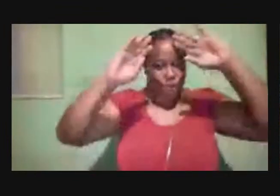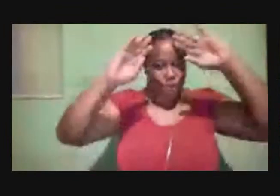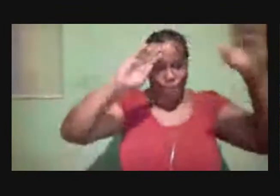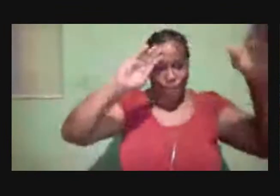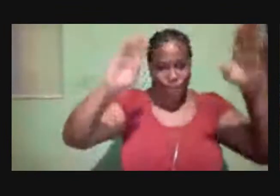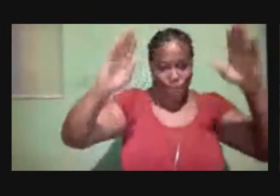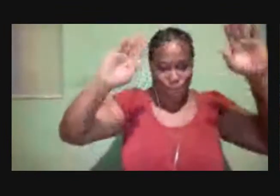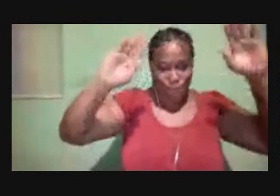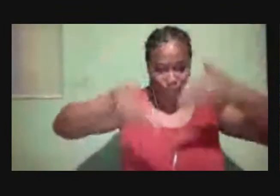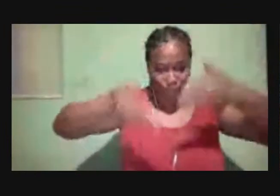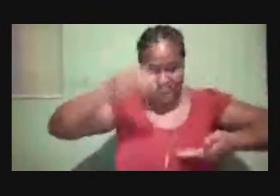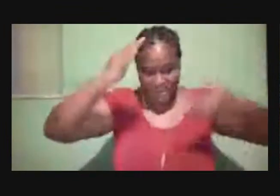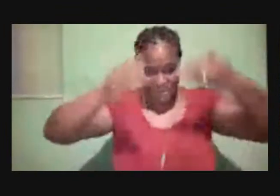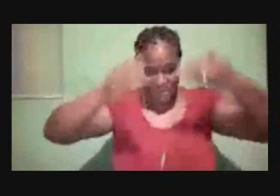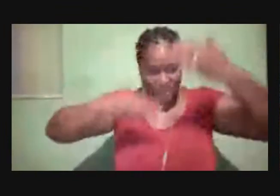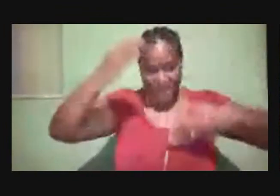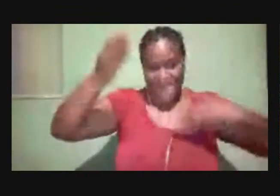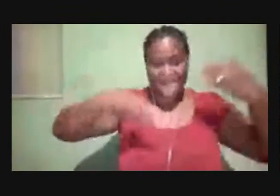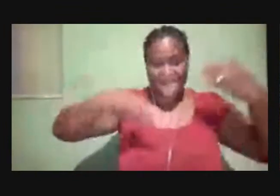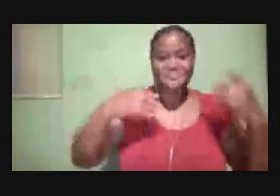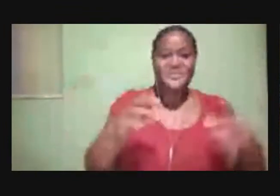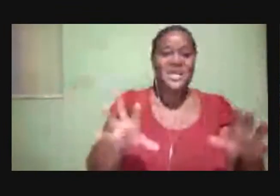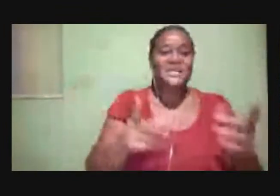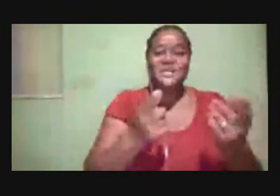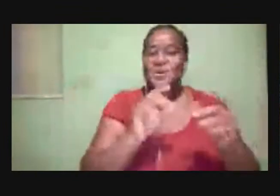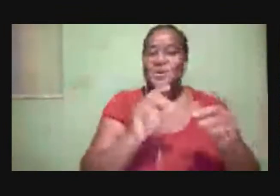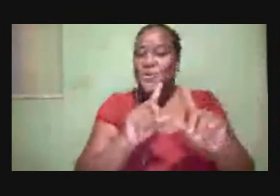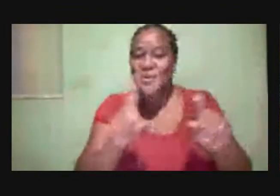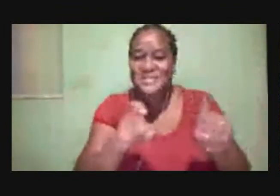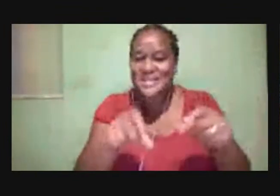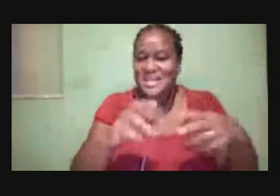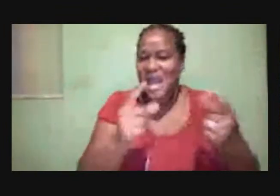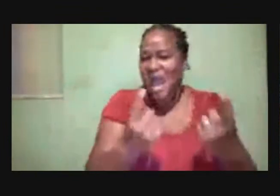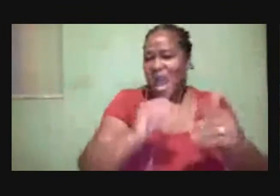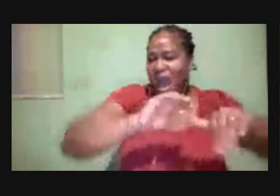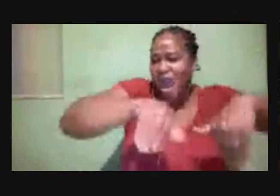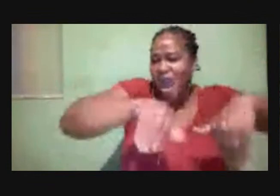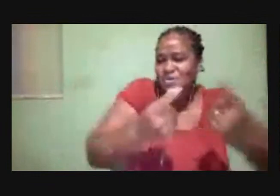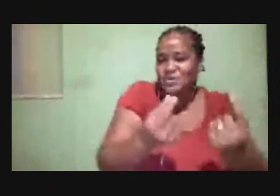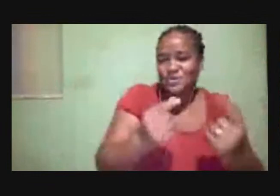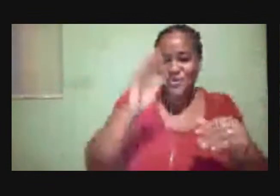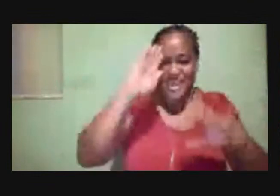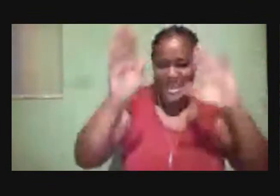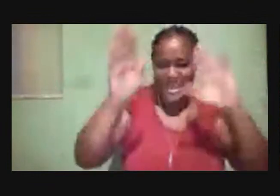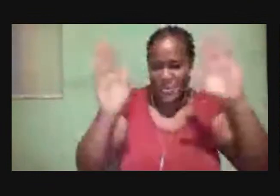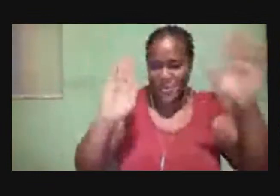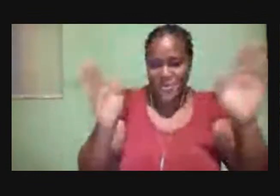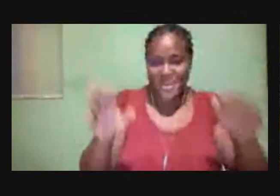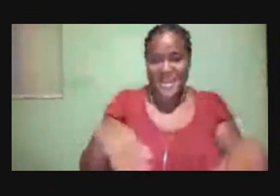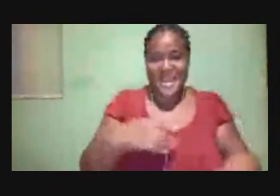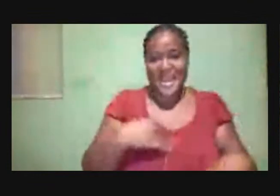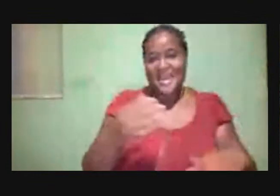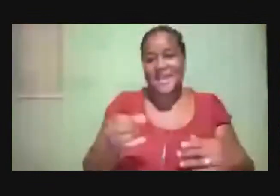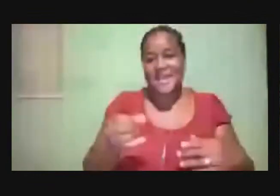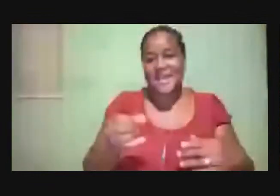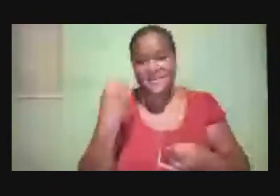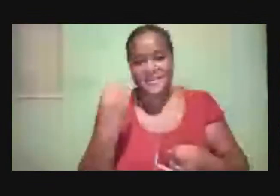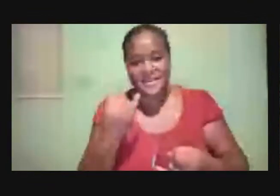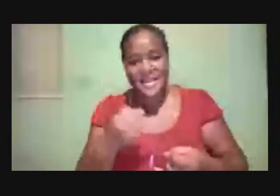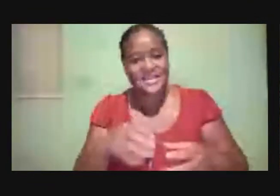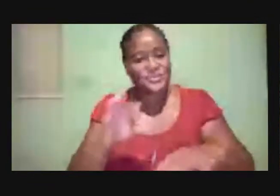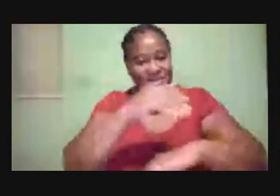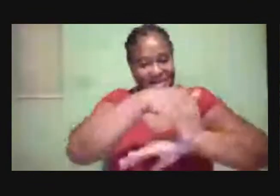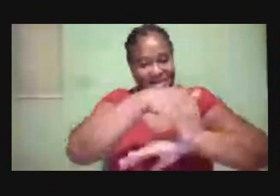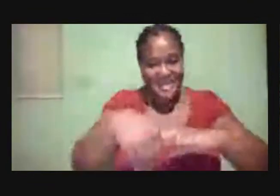Howdy-do-you-do. Hello, everyone. I am Desiree McFarlane, and tonight